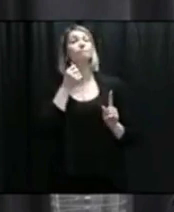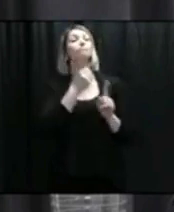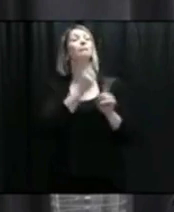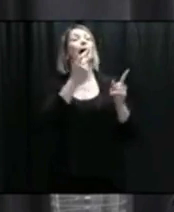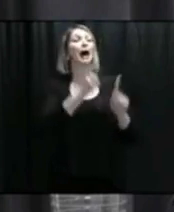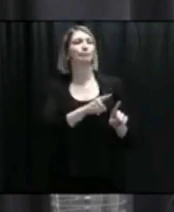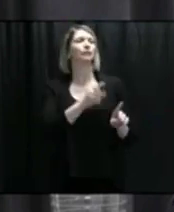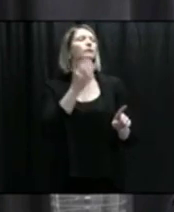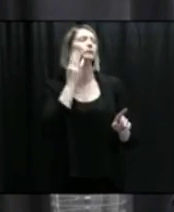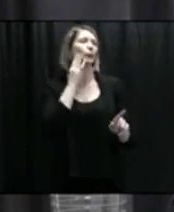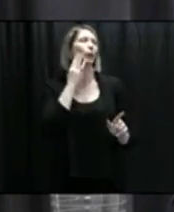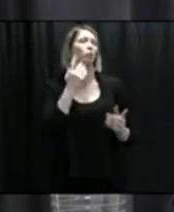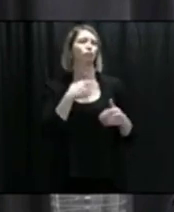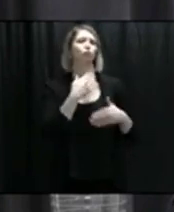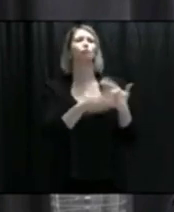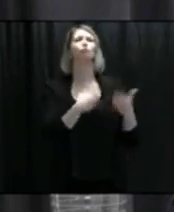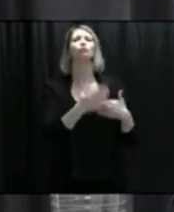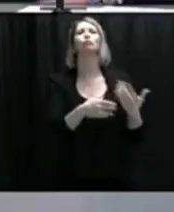Okay, thank you.